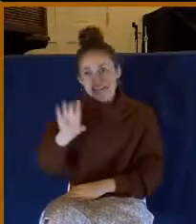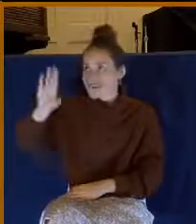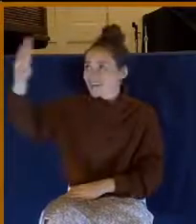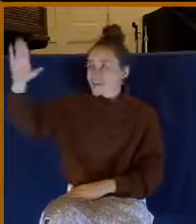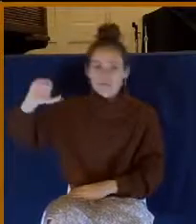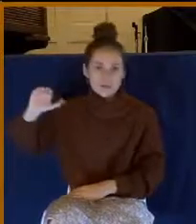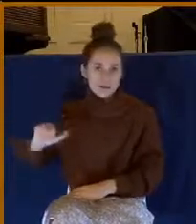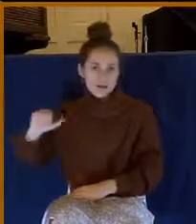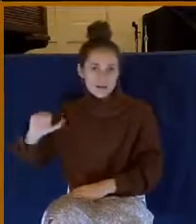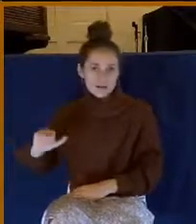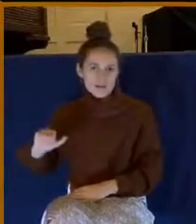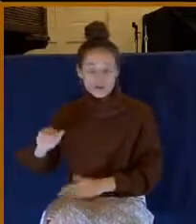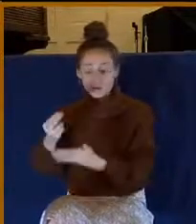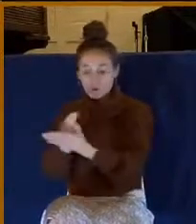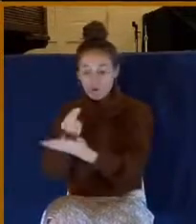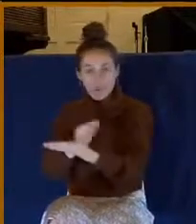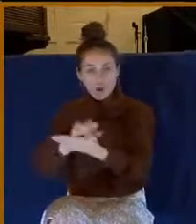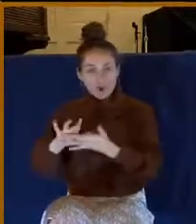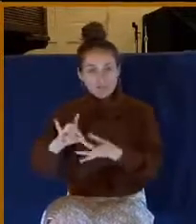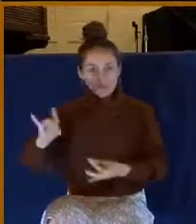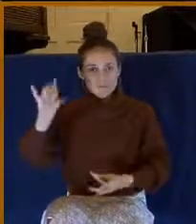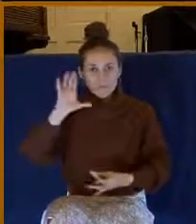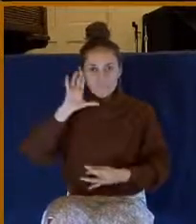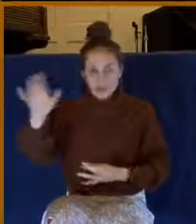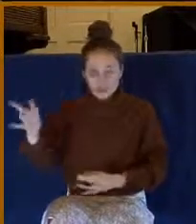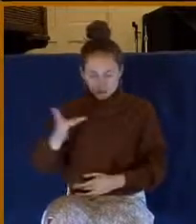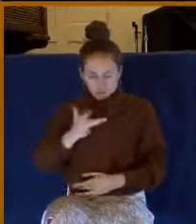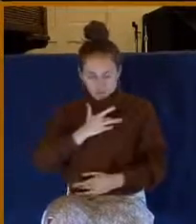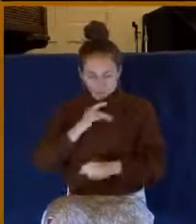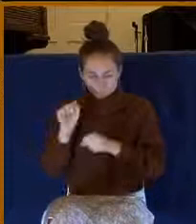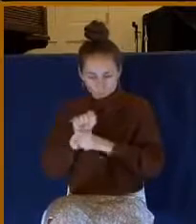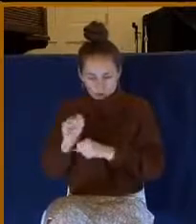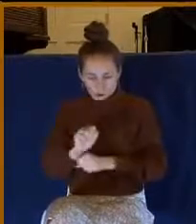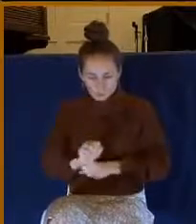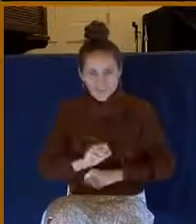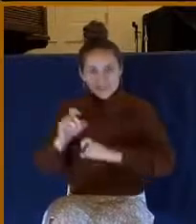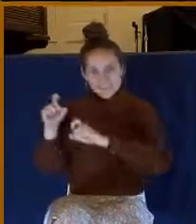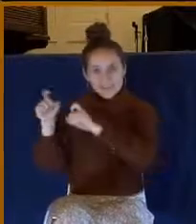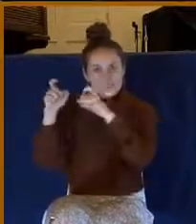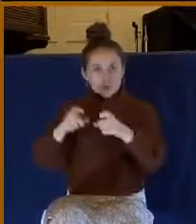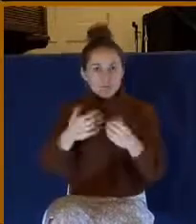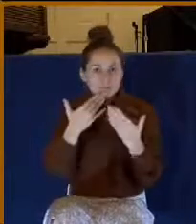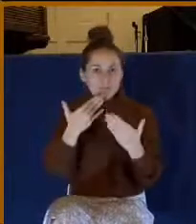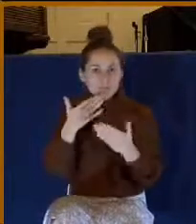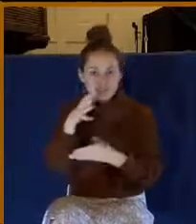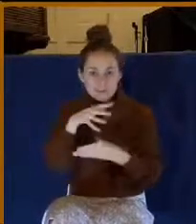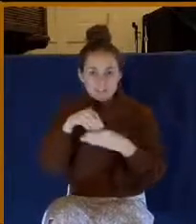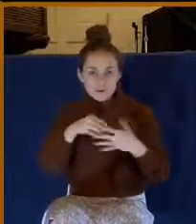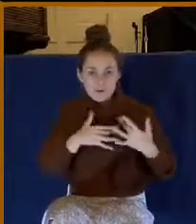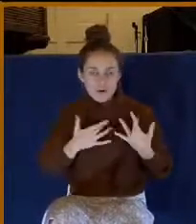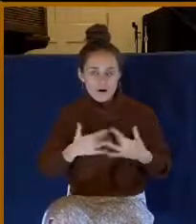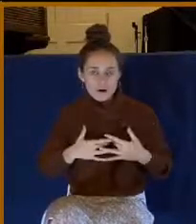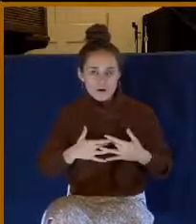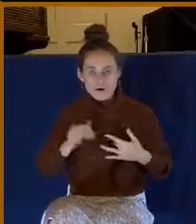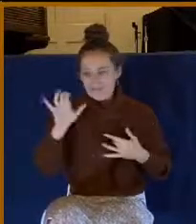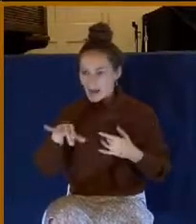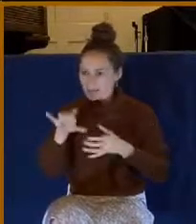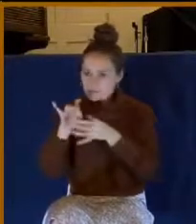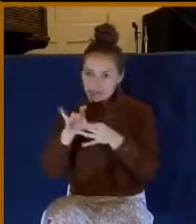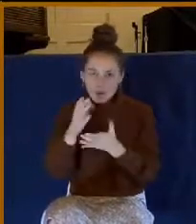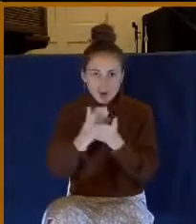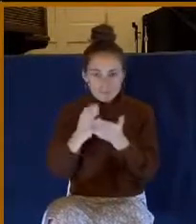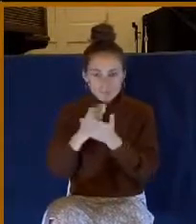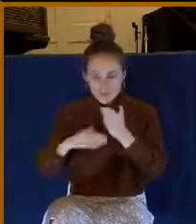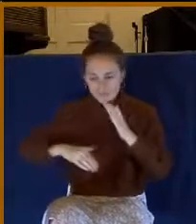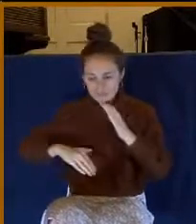it is the Holy Spirit that will work in you and will give you thankfulness in your heart. That's part of being filled with the Holy Spirit. We'll give